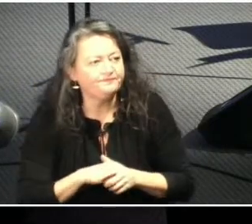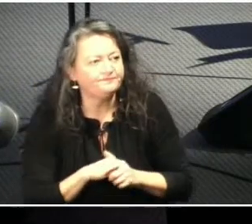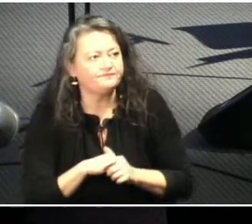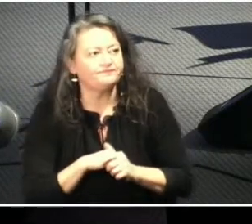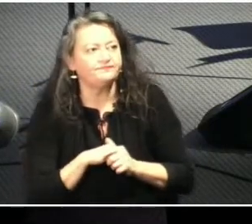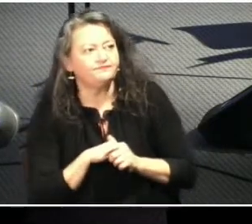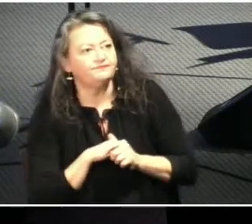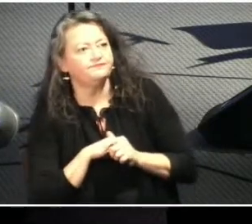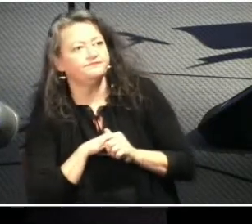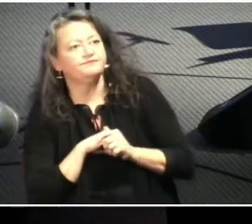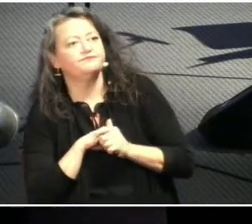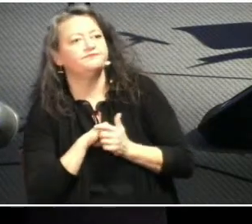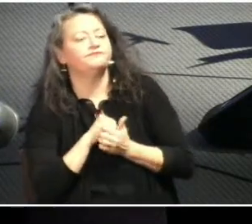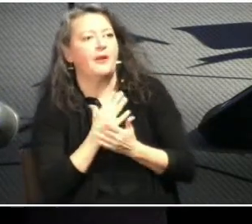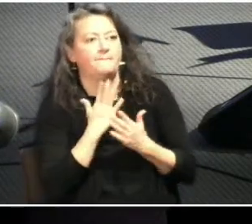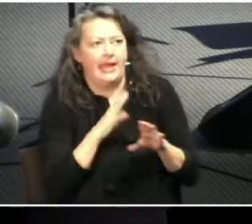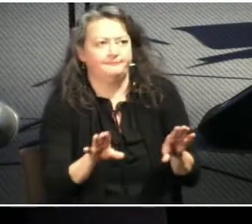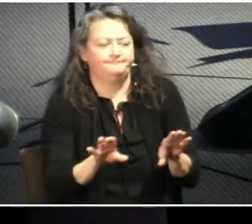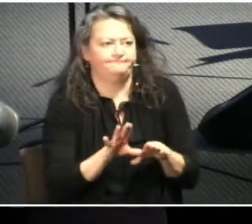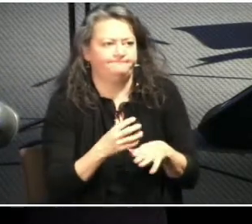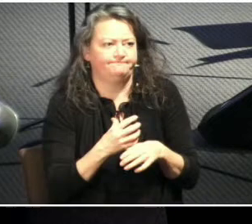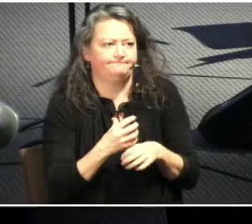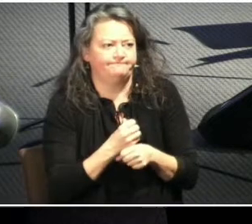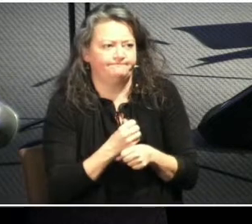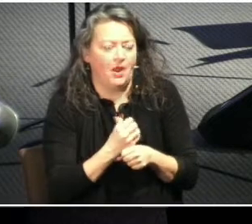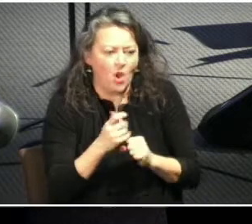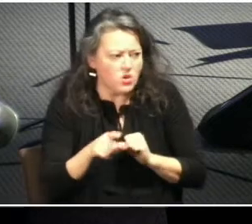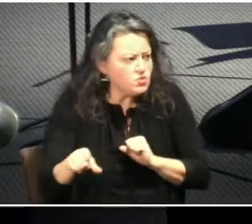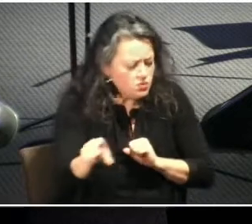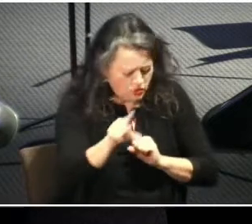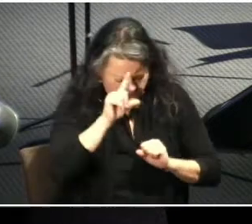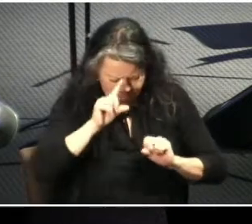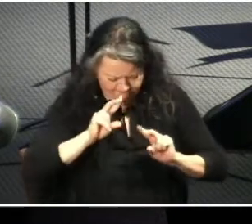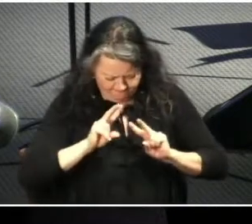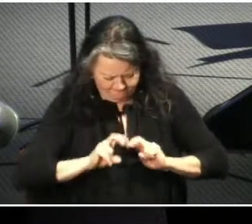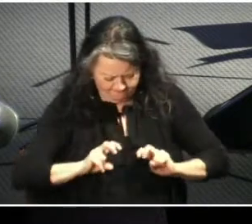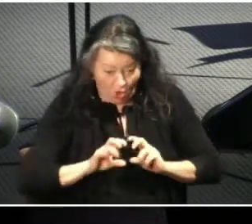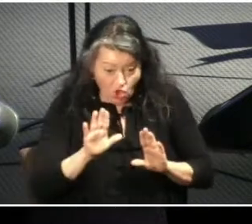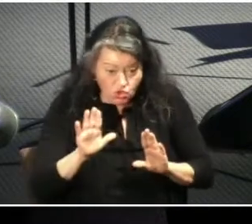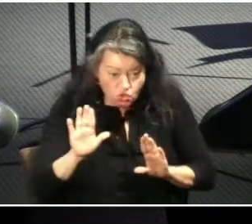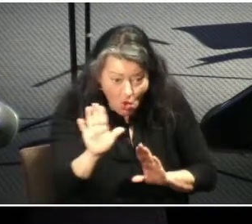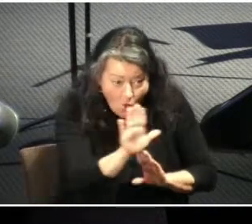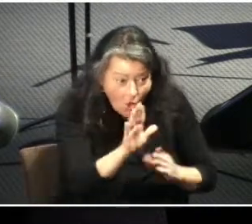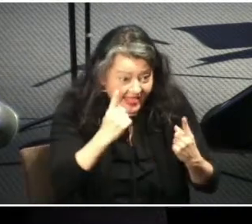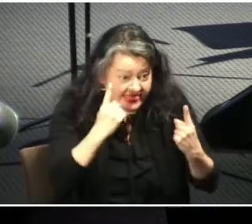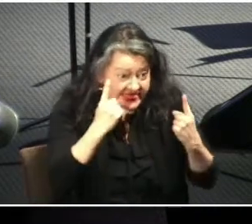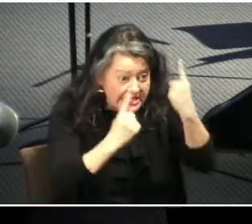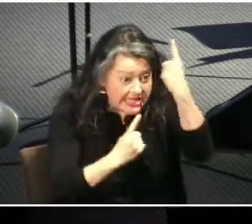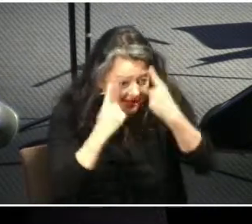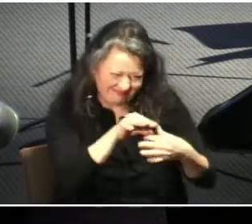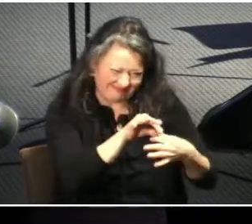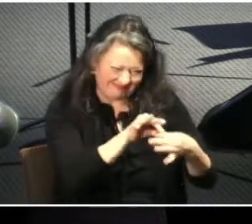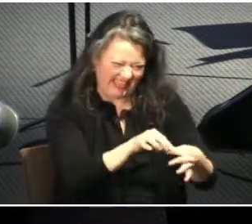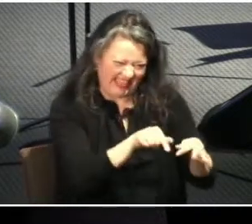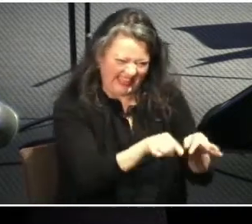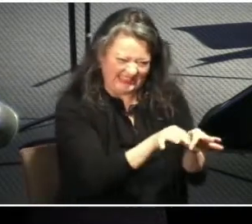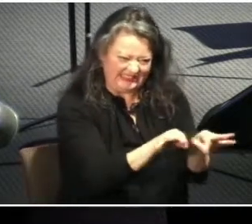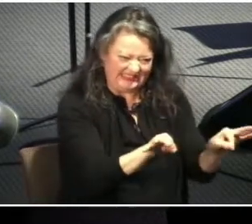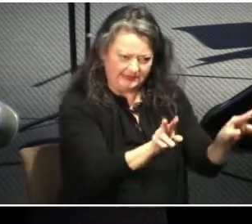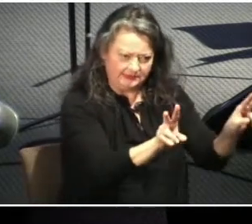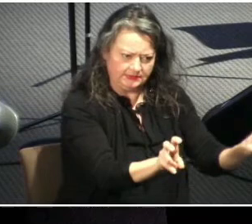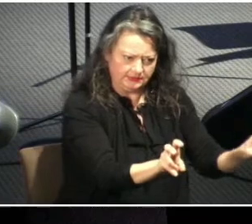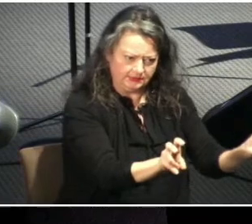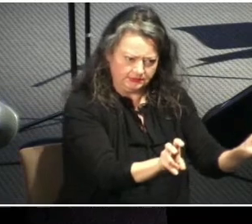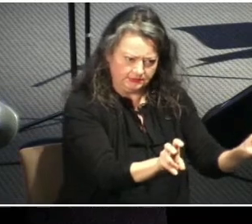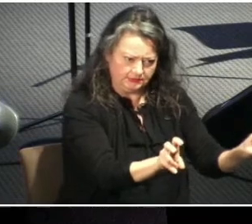Is God revealing to you some area in your thinking specifically about this issue that needs his